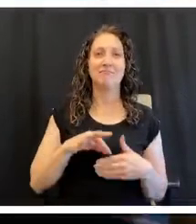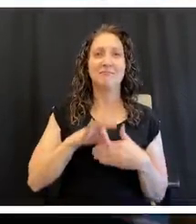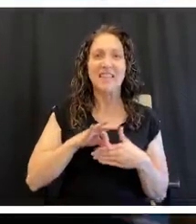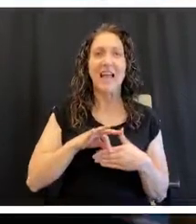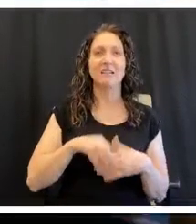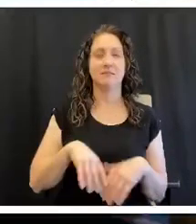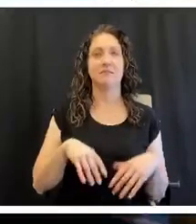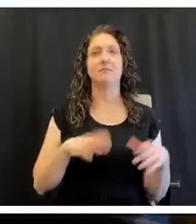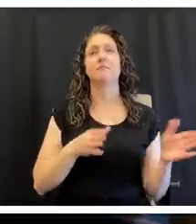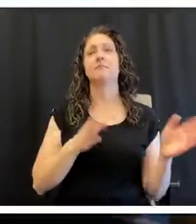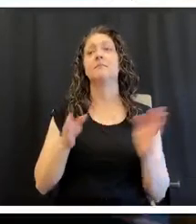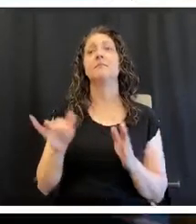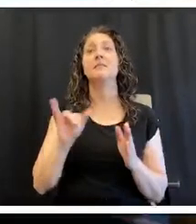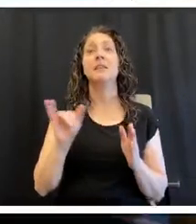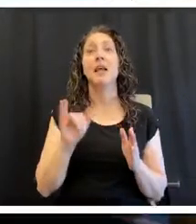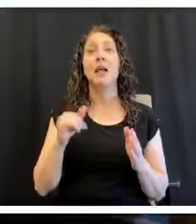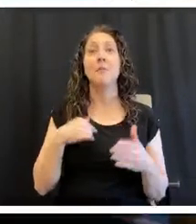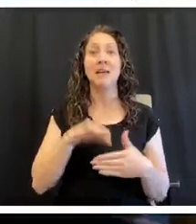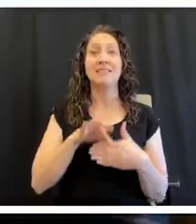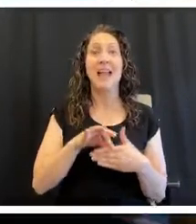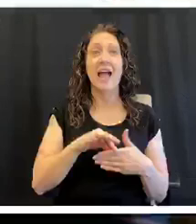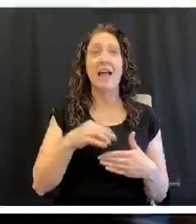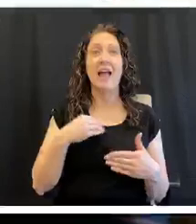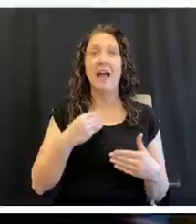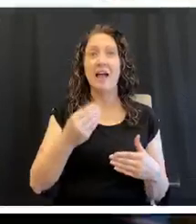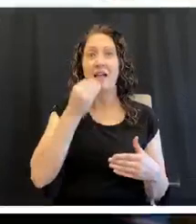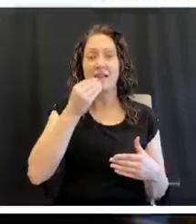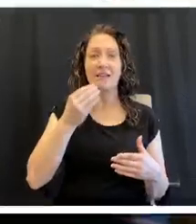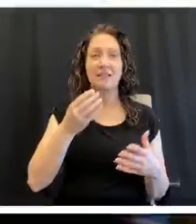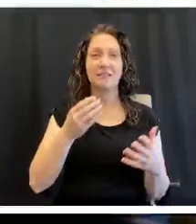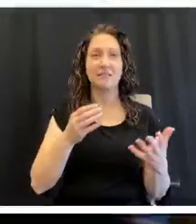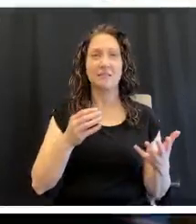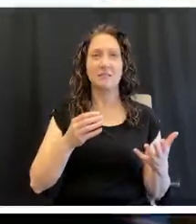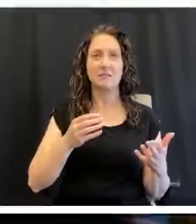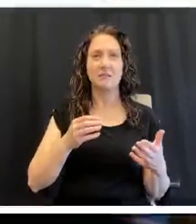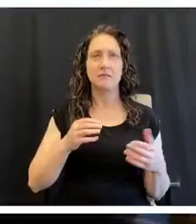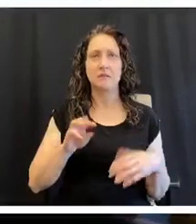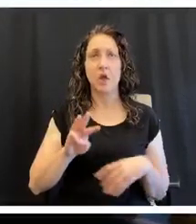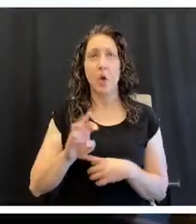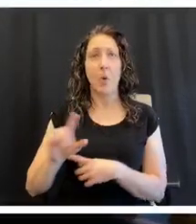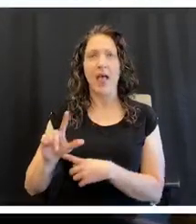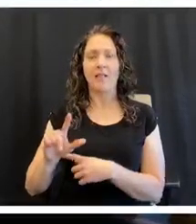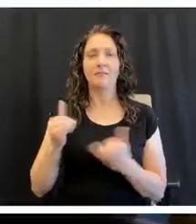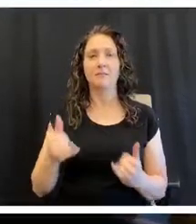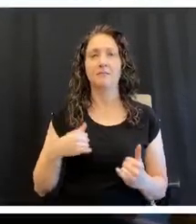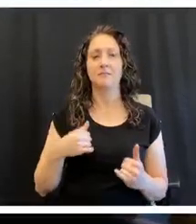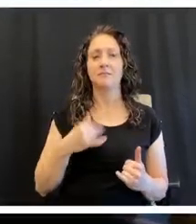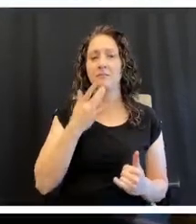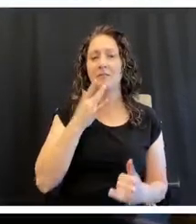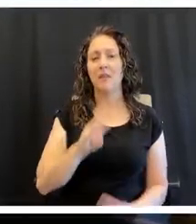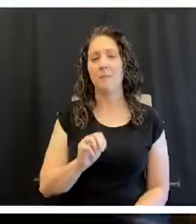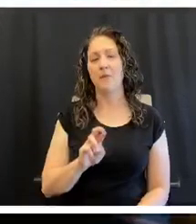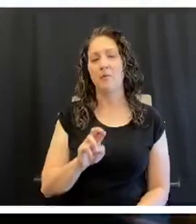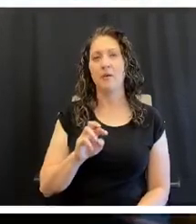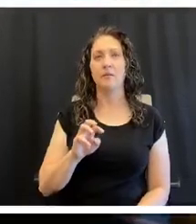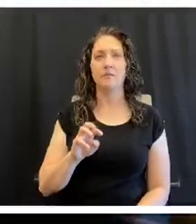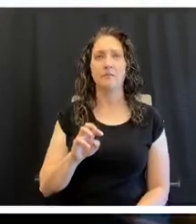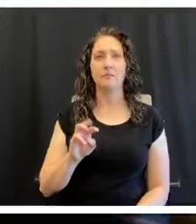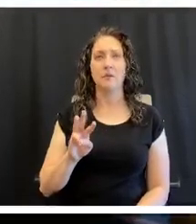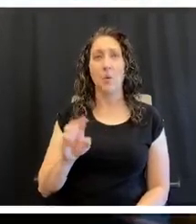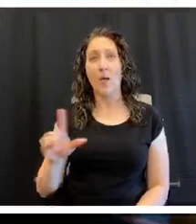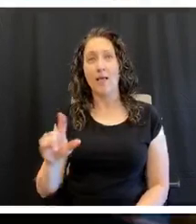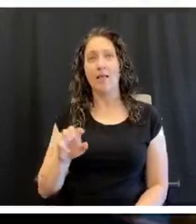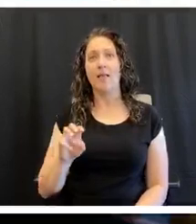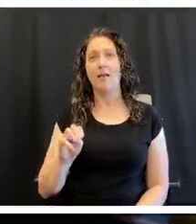I'm also learning to eat my steak a lot less cooked. I like it medium rare now, as opposed to medium or well done.